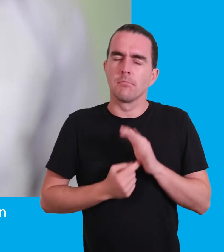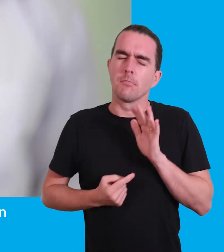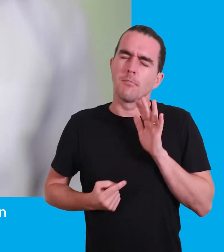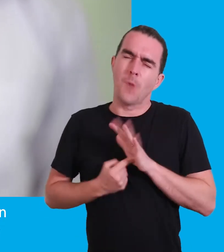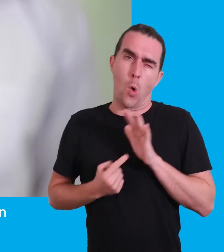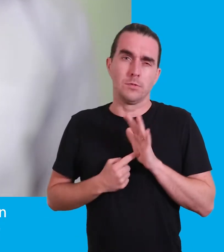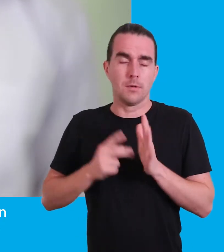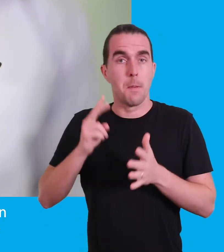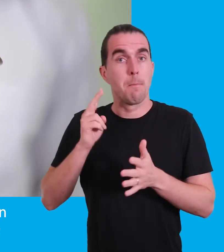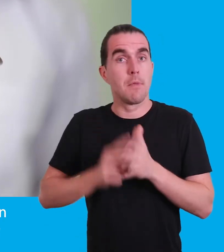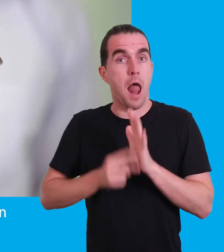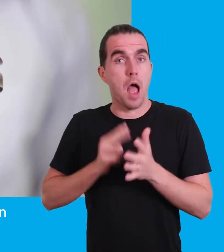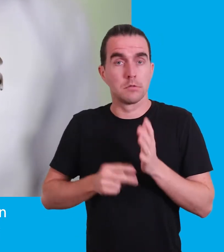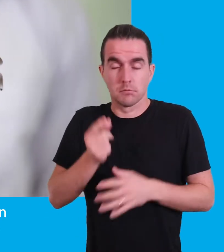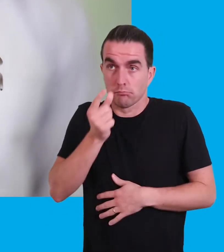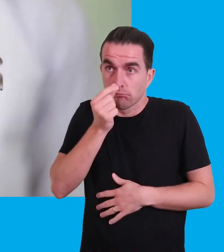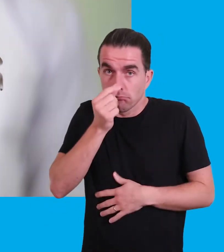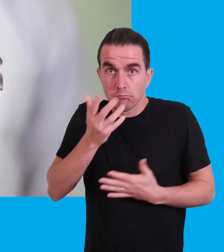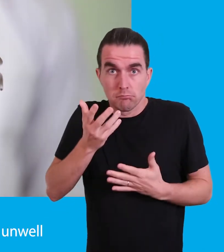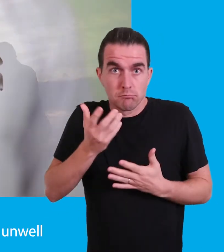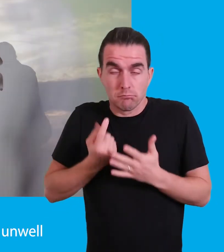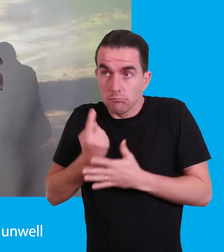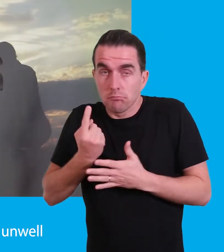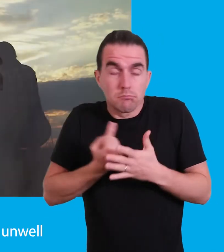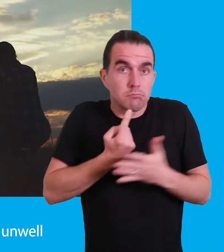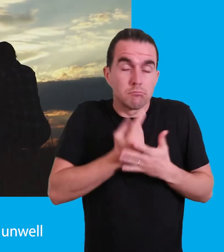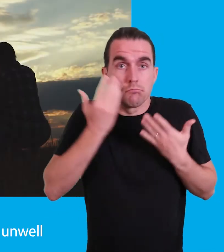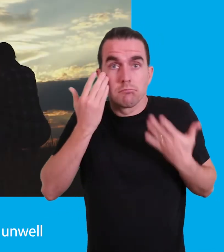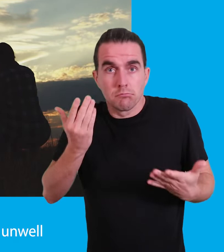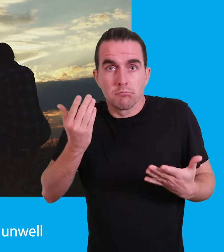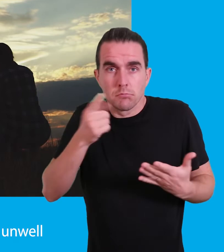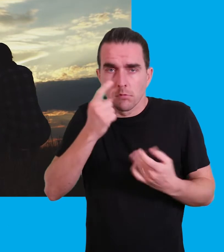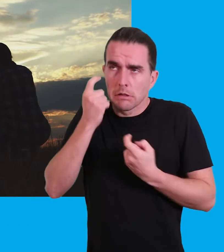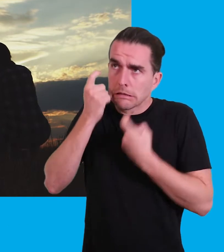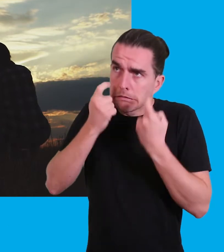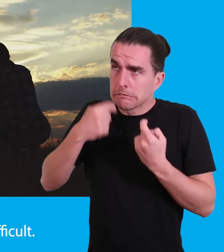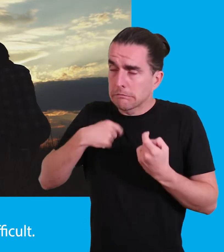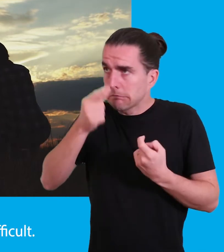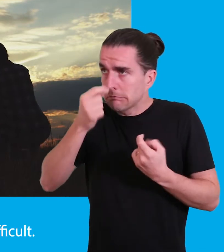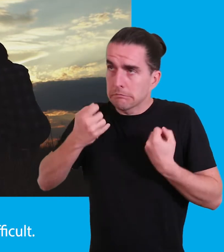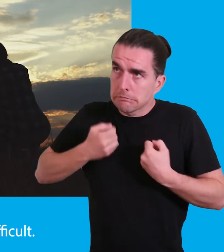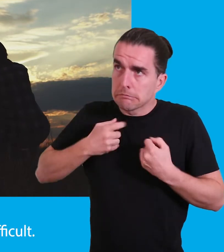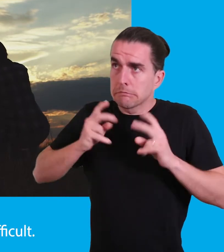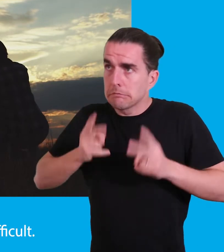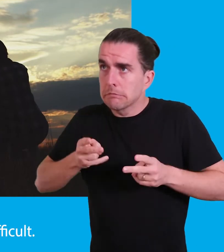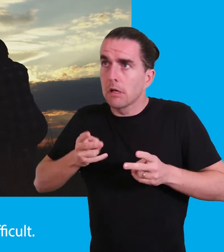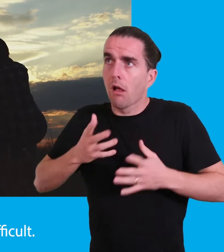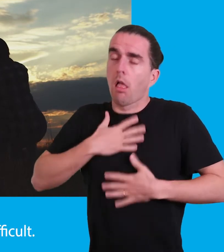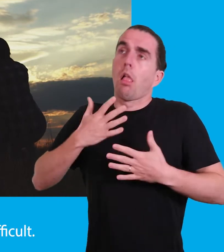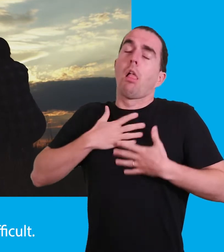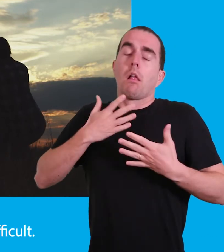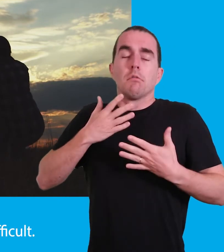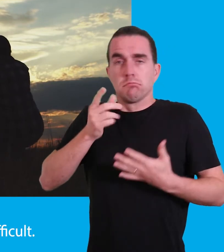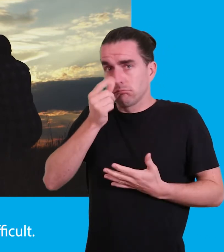It is important to plan for every possibility. Thinking about being very unwell or about dying can be difficult.